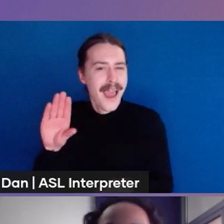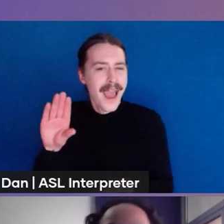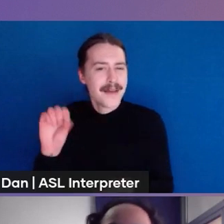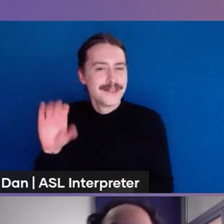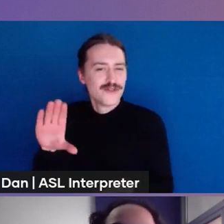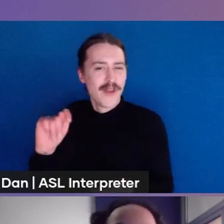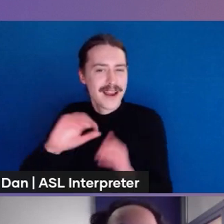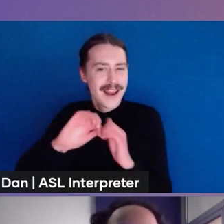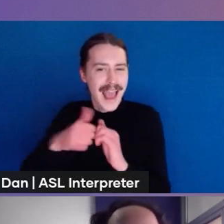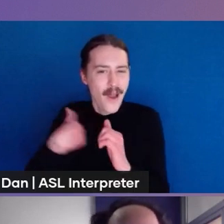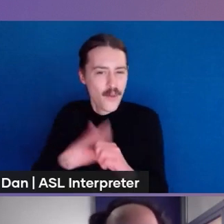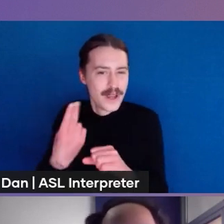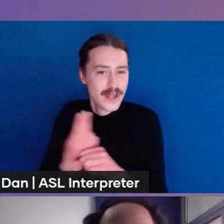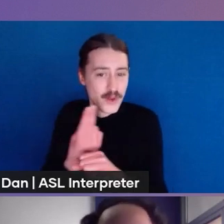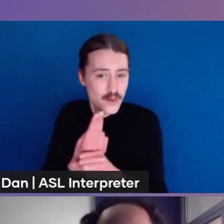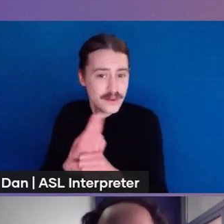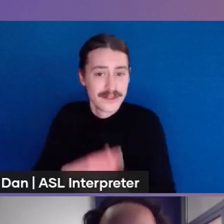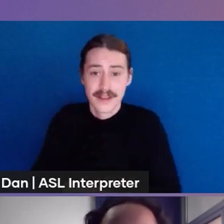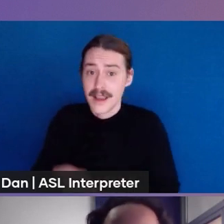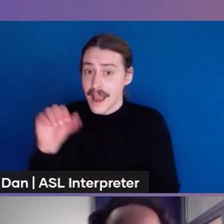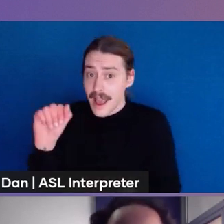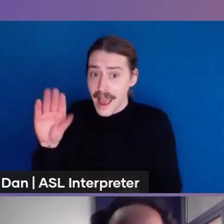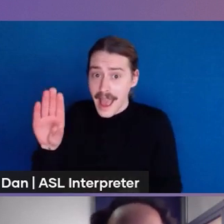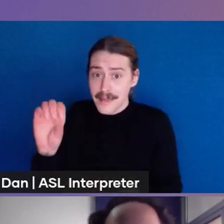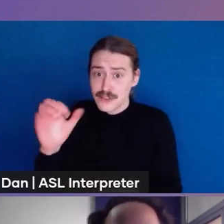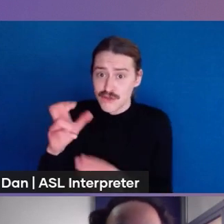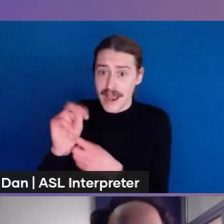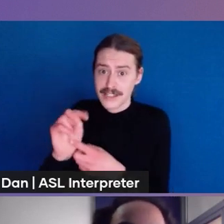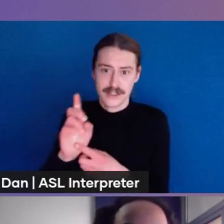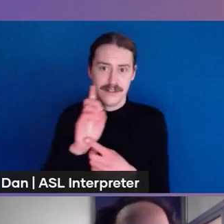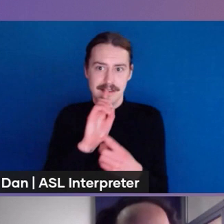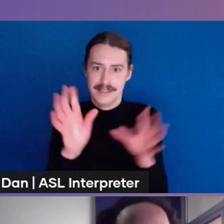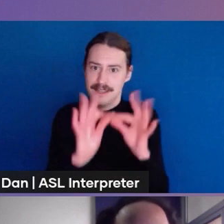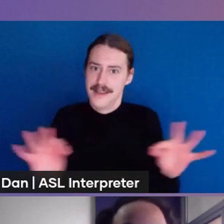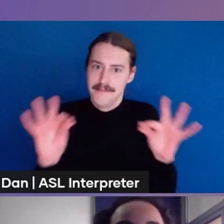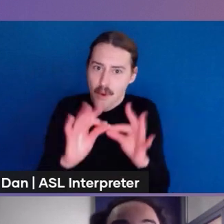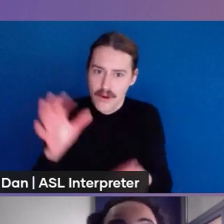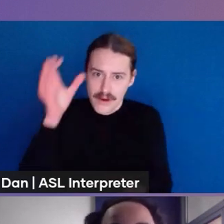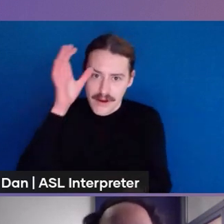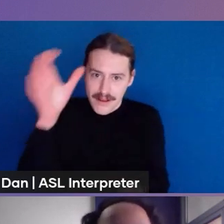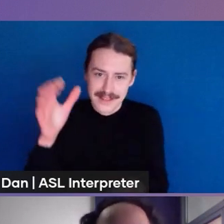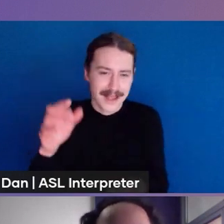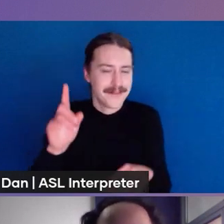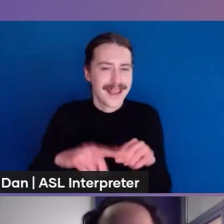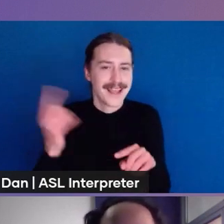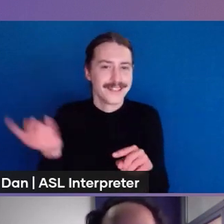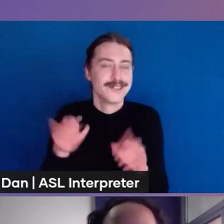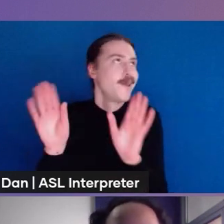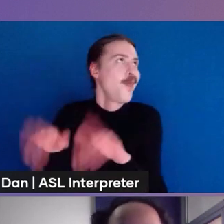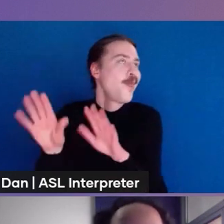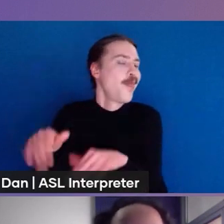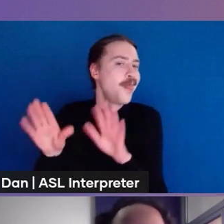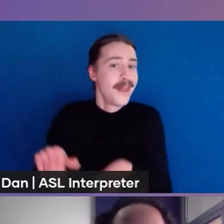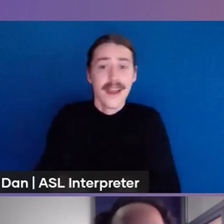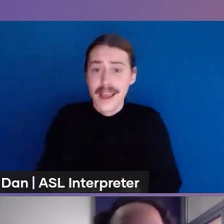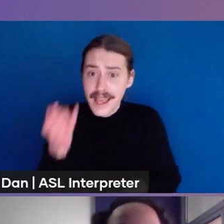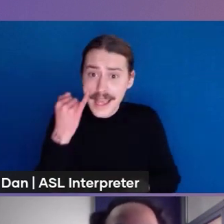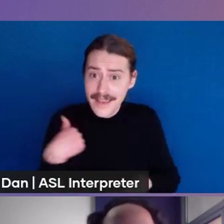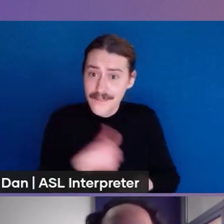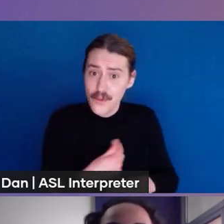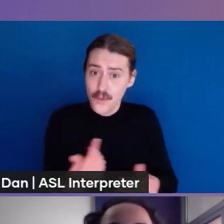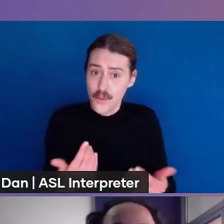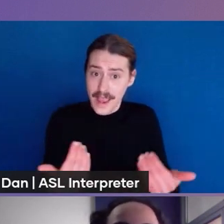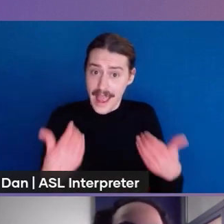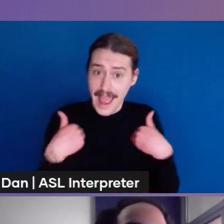and abstraction is a concept too important to be treated lightly if you're learning Terraform and don't prioritize getting